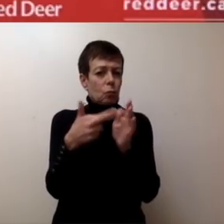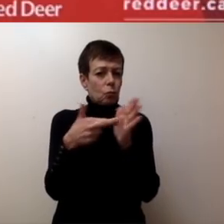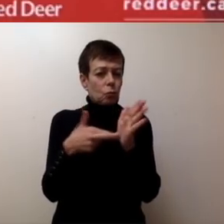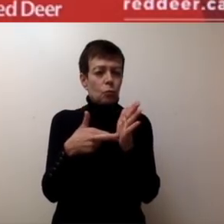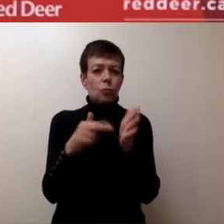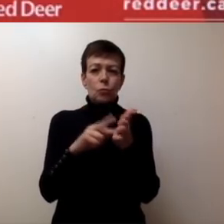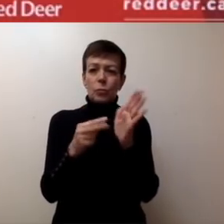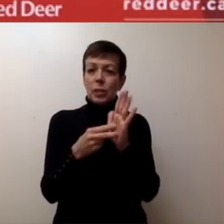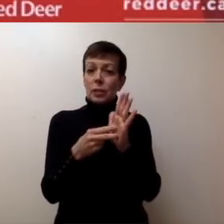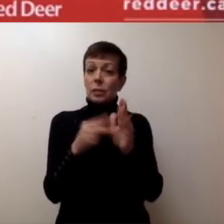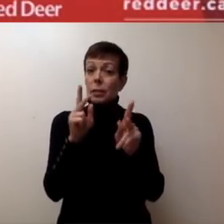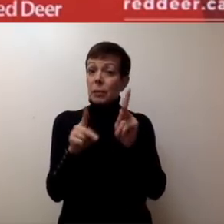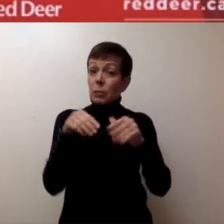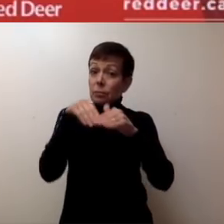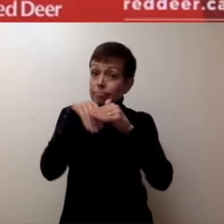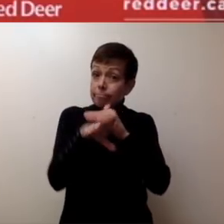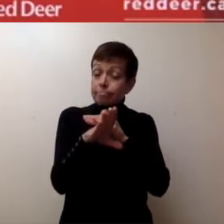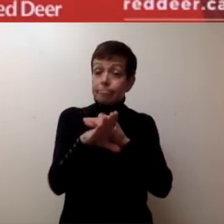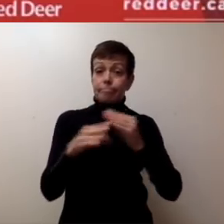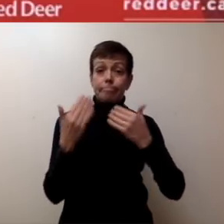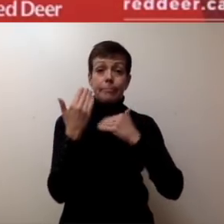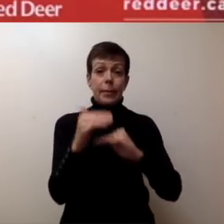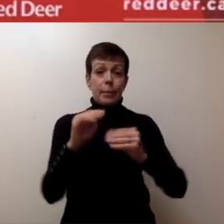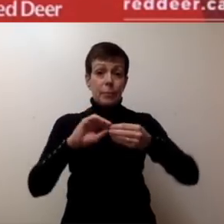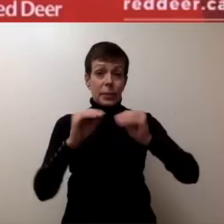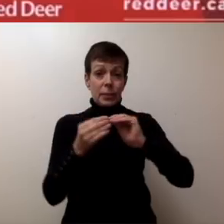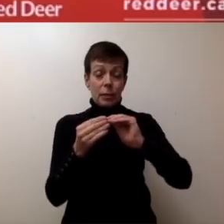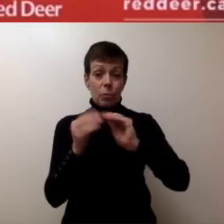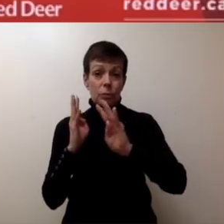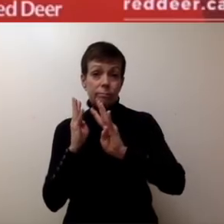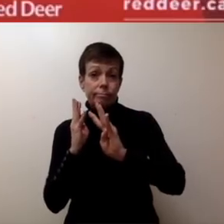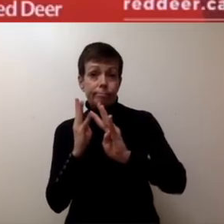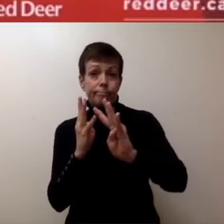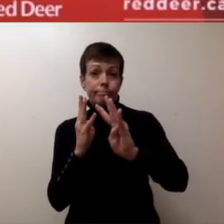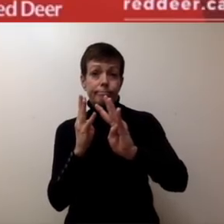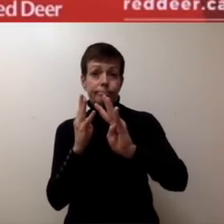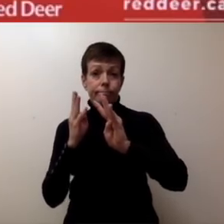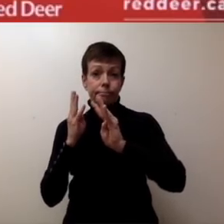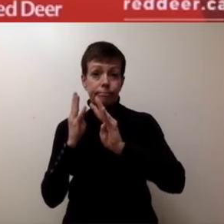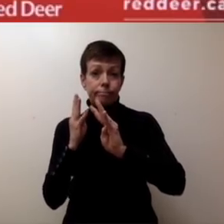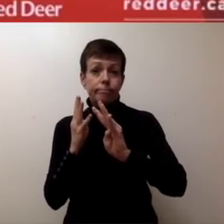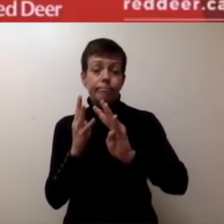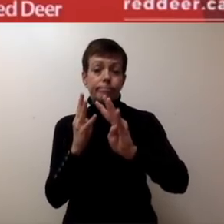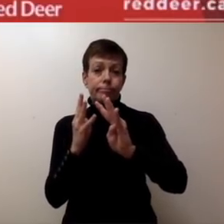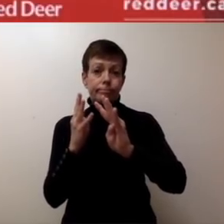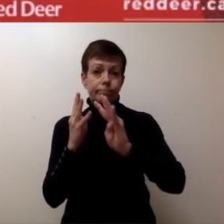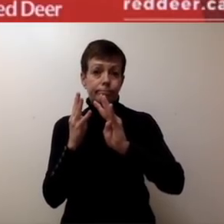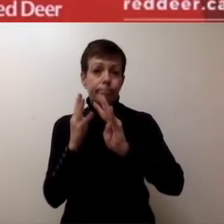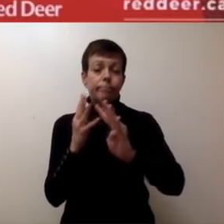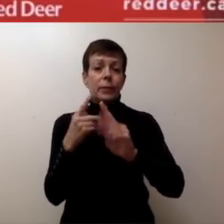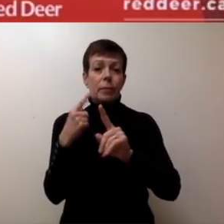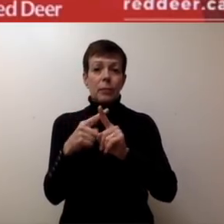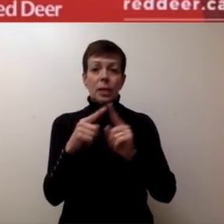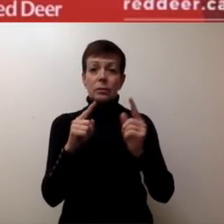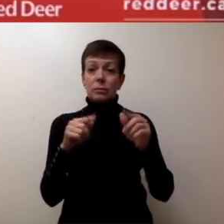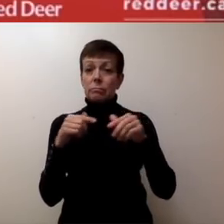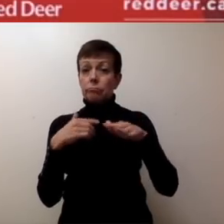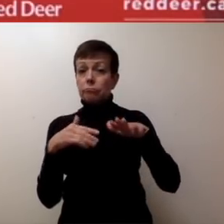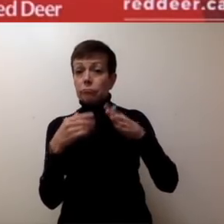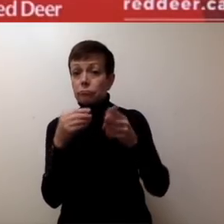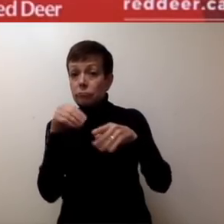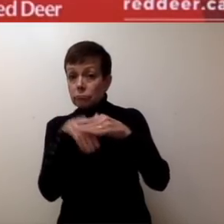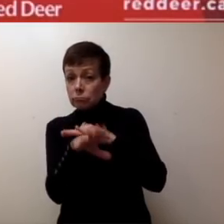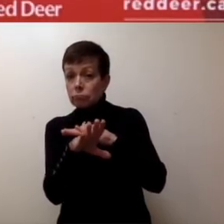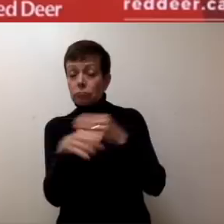people visiting your businesses, whether you are an essential business or a non-essential business. We know that social